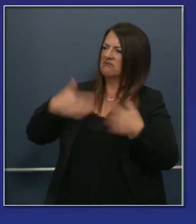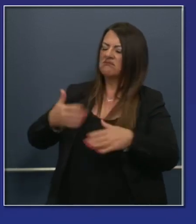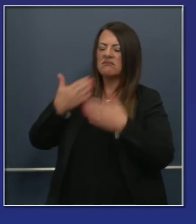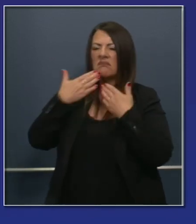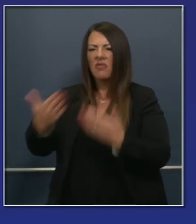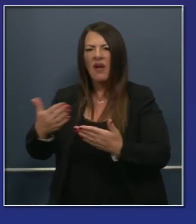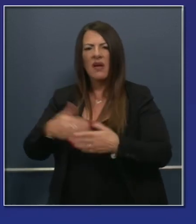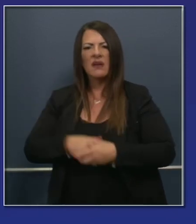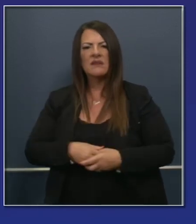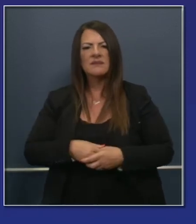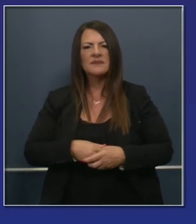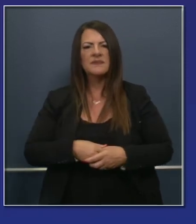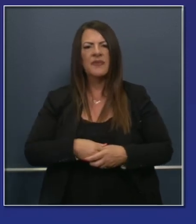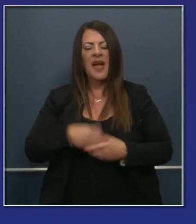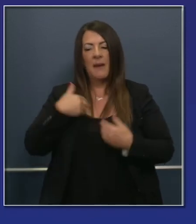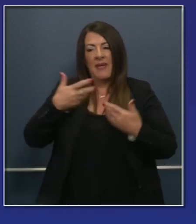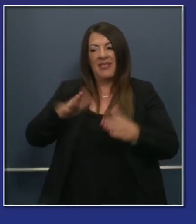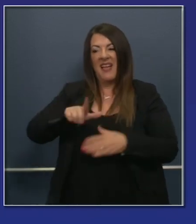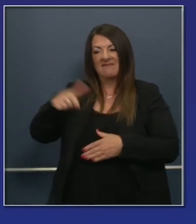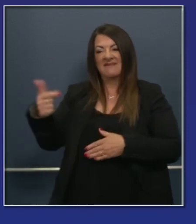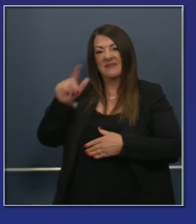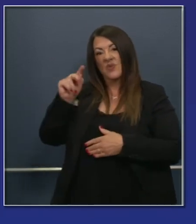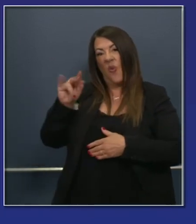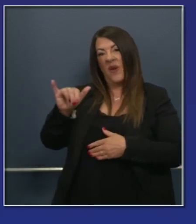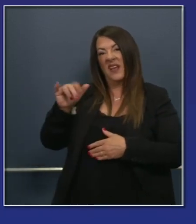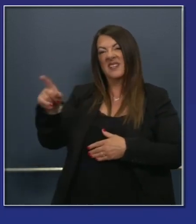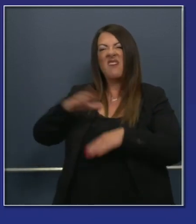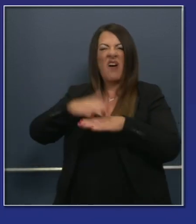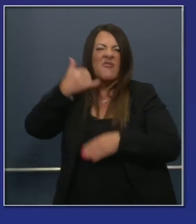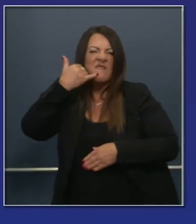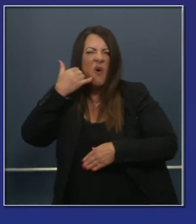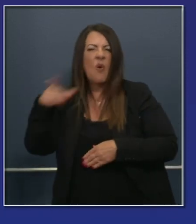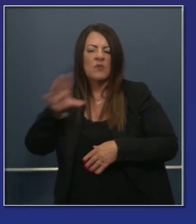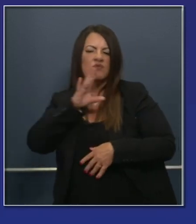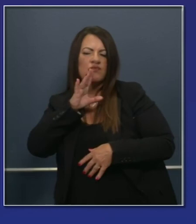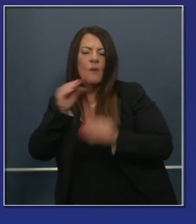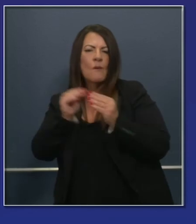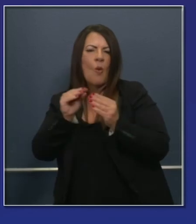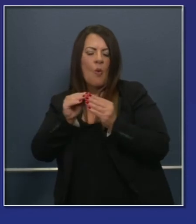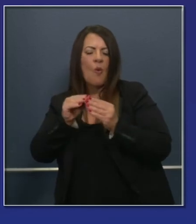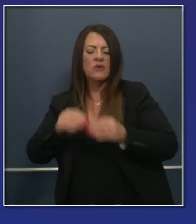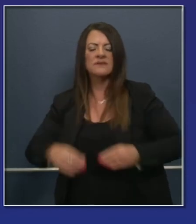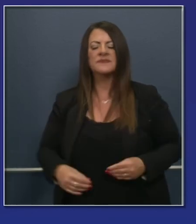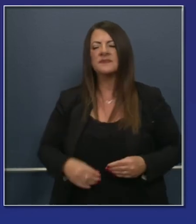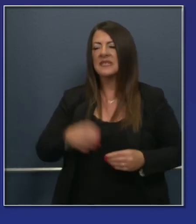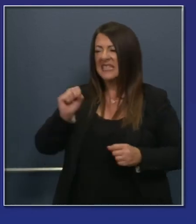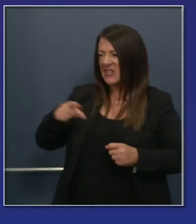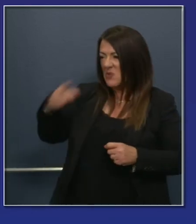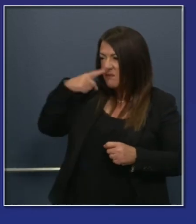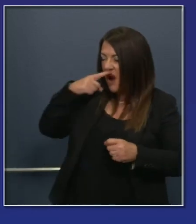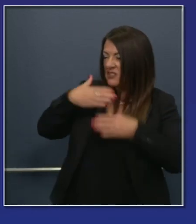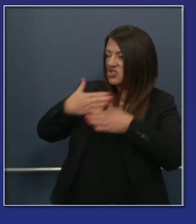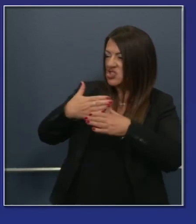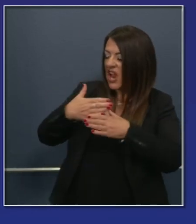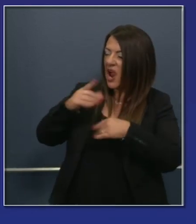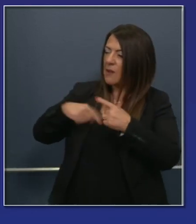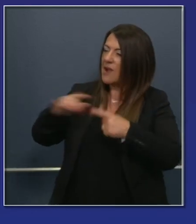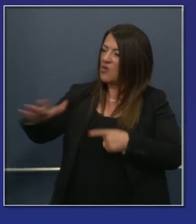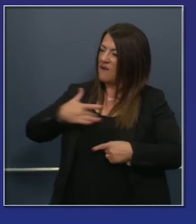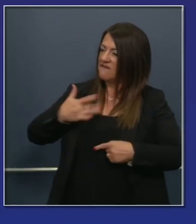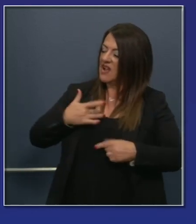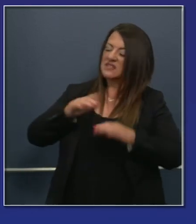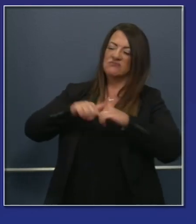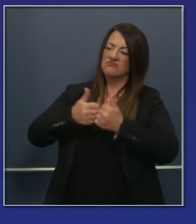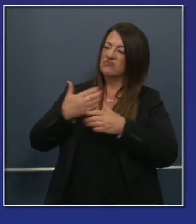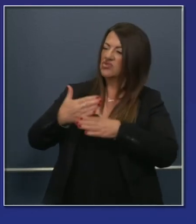this but please Tony talk. He's on the phone about more broadly your feelings about where we are and where we're going together. But